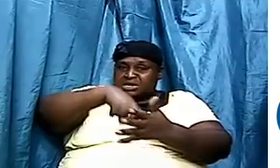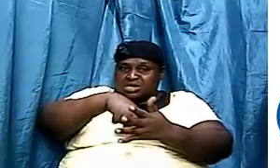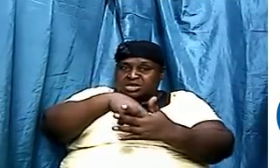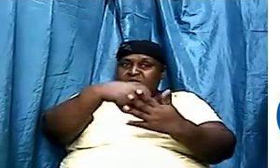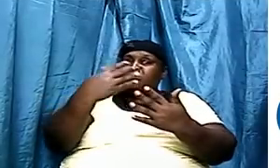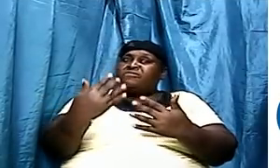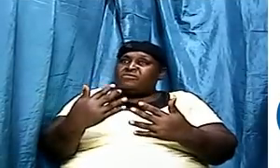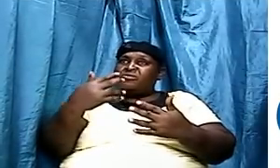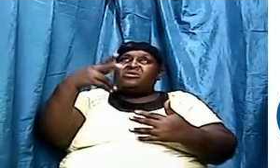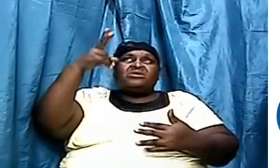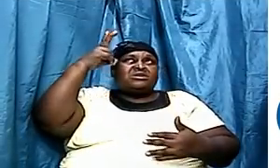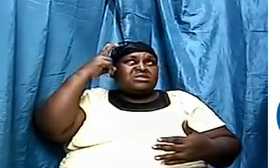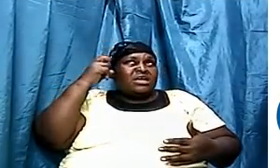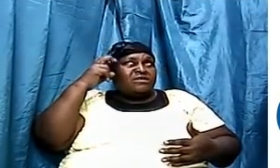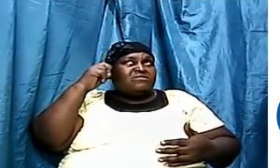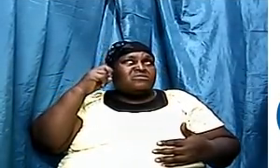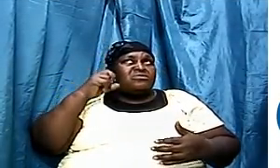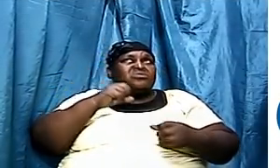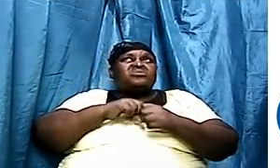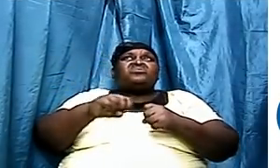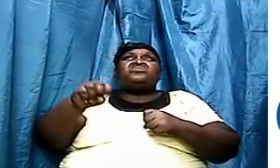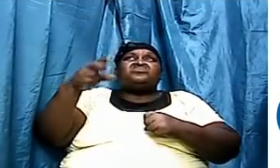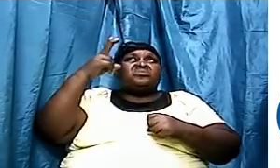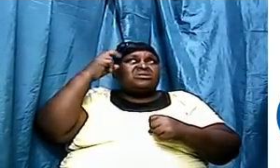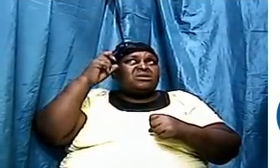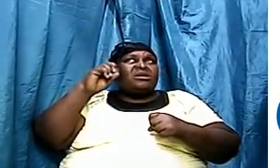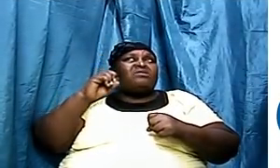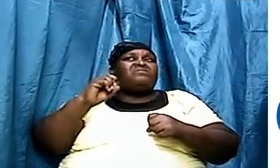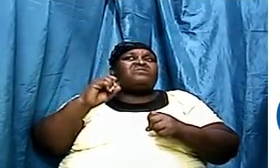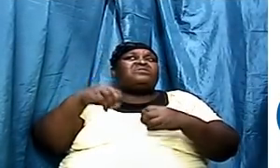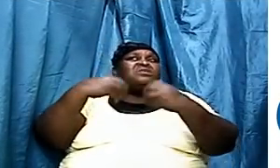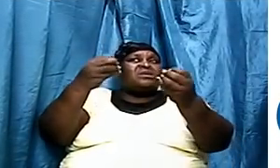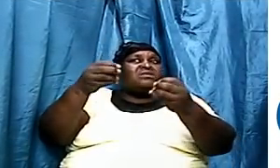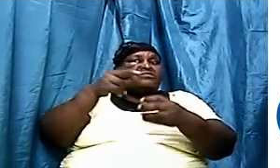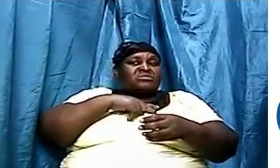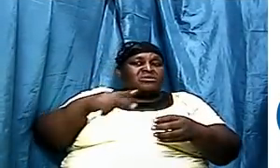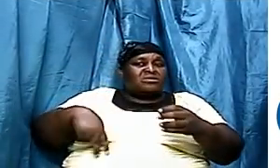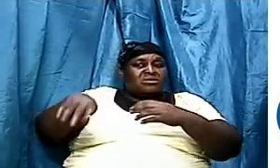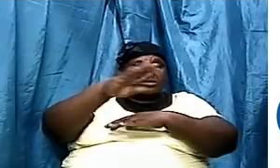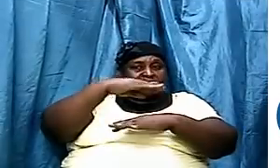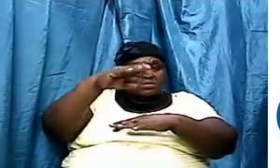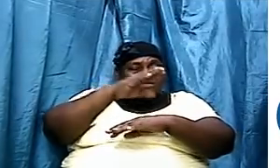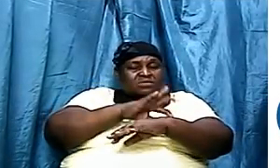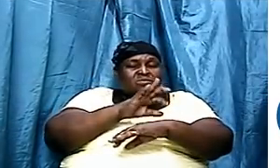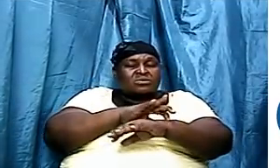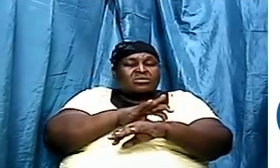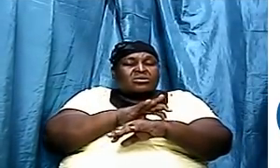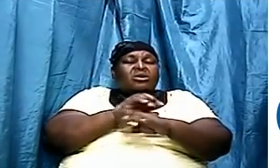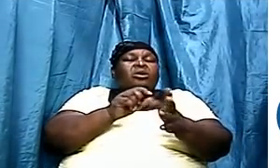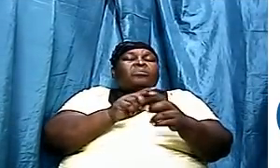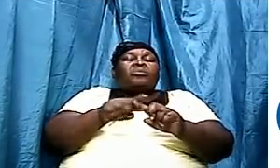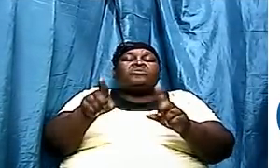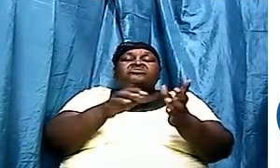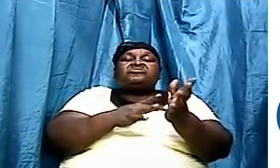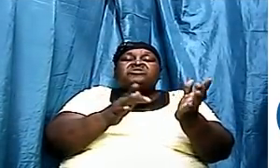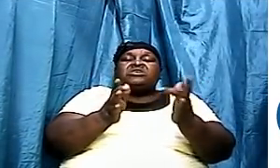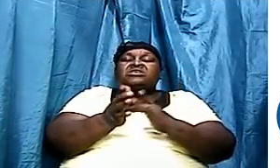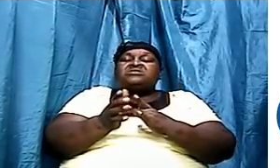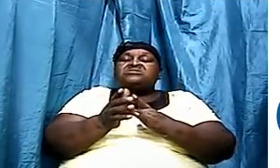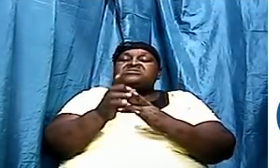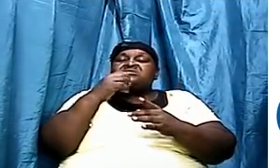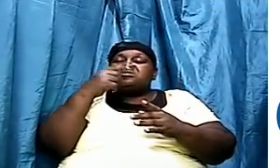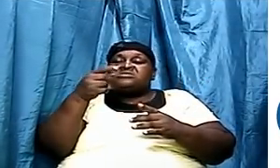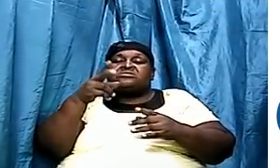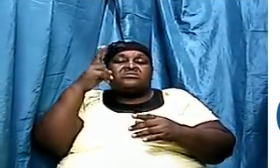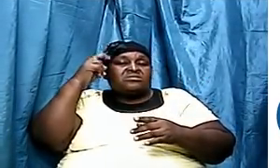give him all the kingdoms of the world. But notice Jesus' reply to the devil. It is written, he said, one should not live